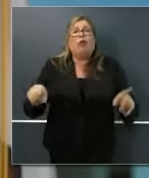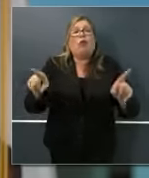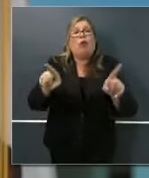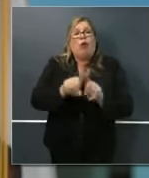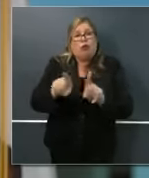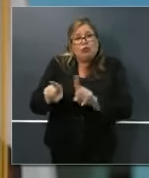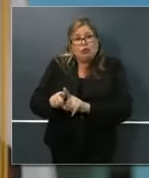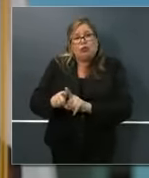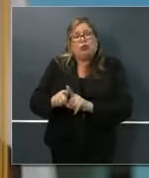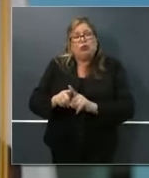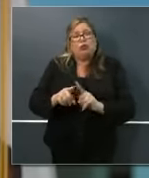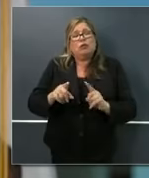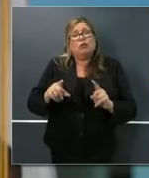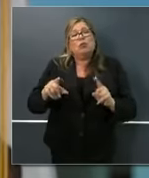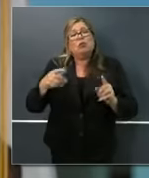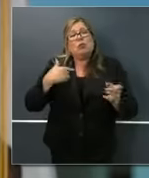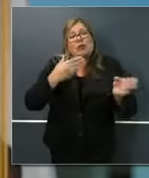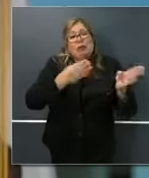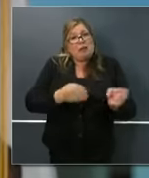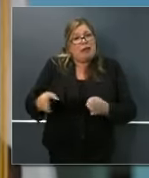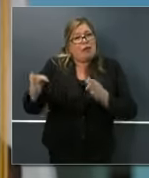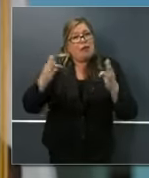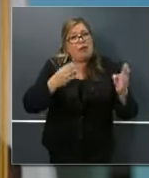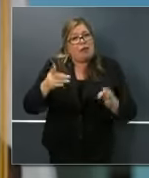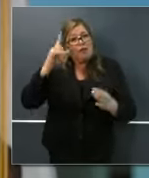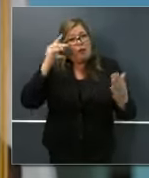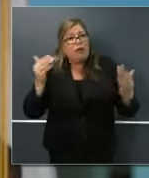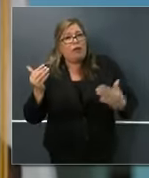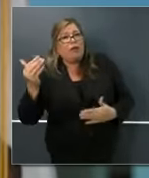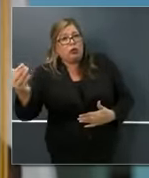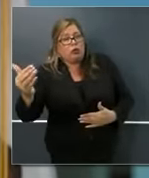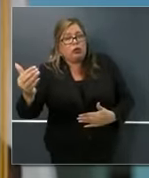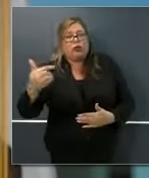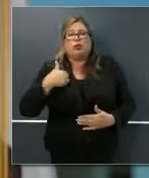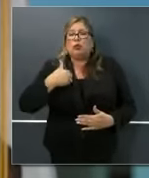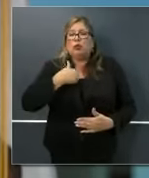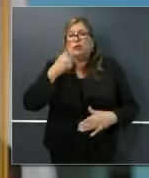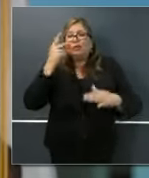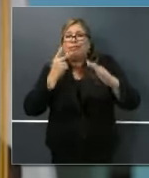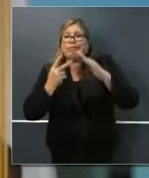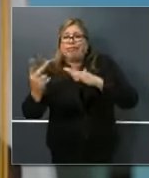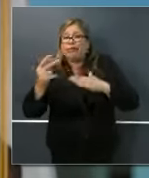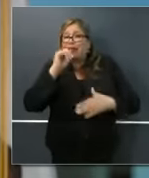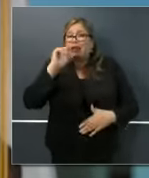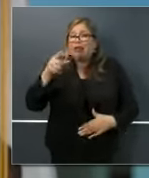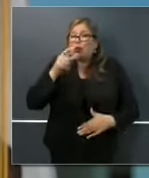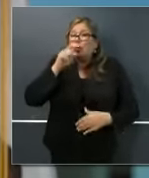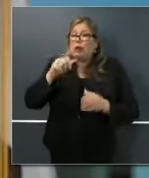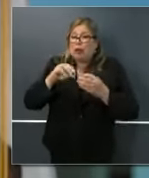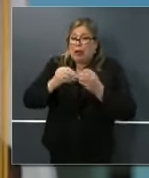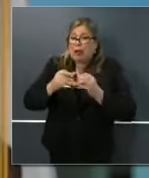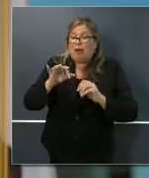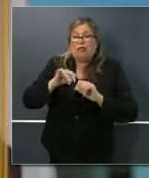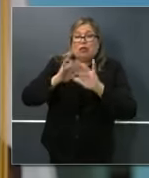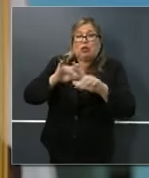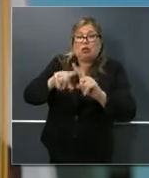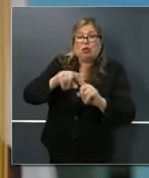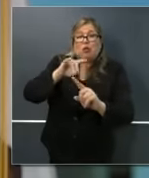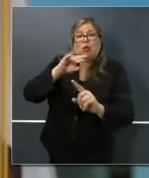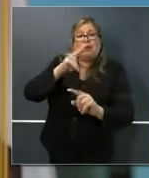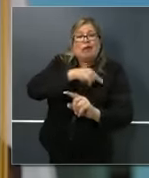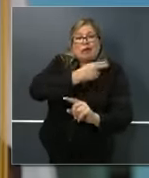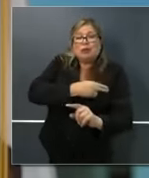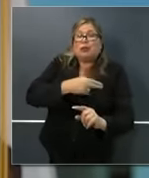as we plan in the future. And we look not just at hospitalizations and ICU numbers, but that total death number to